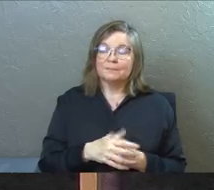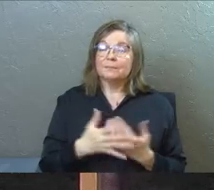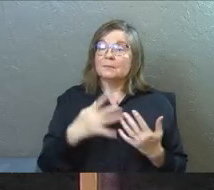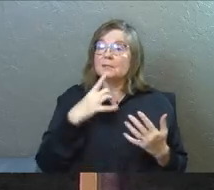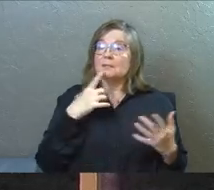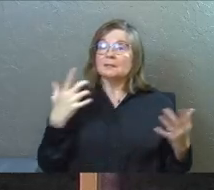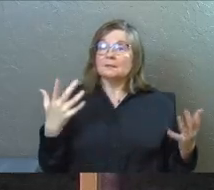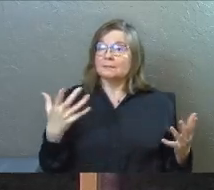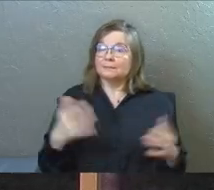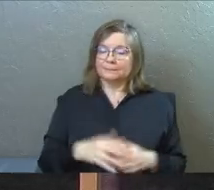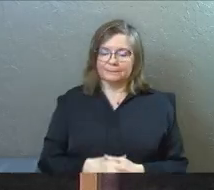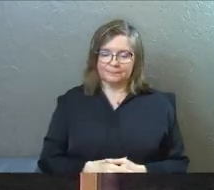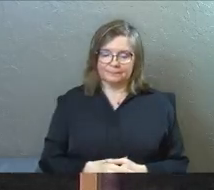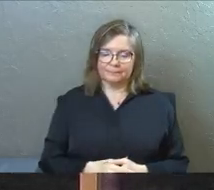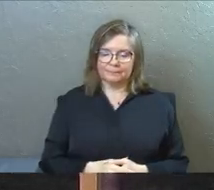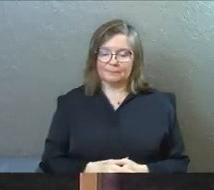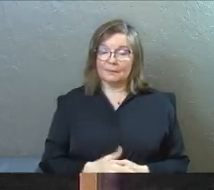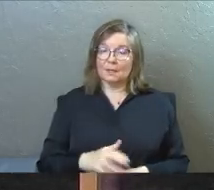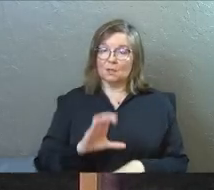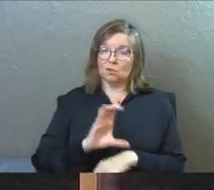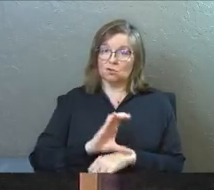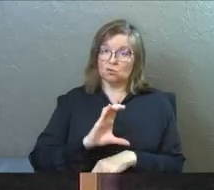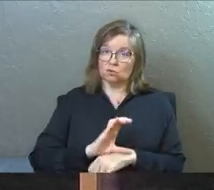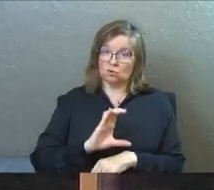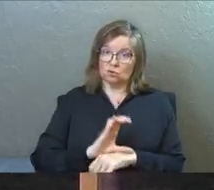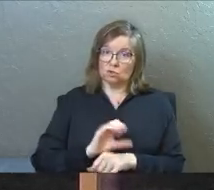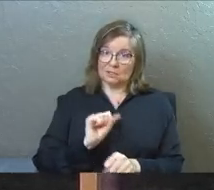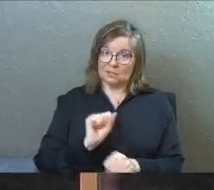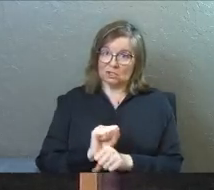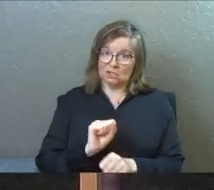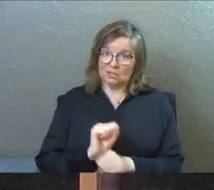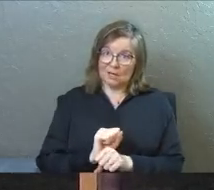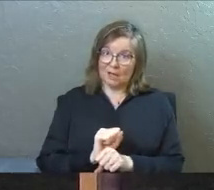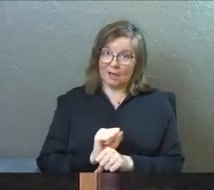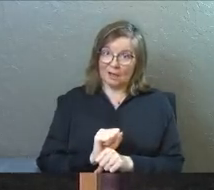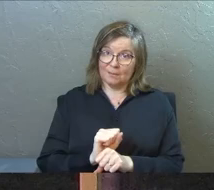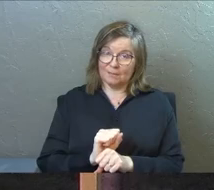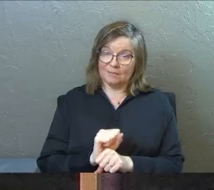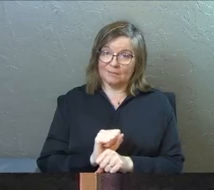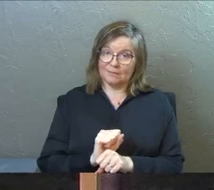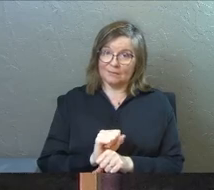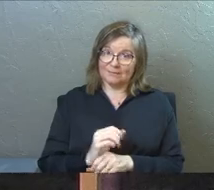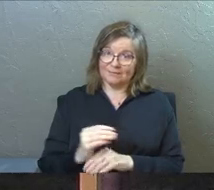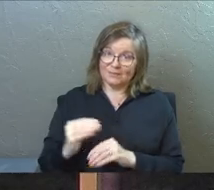What he's saying is it is the church's job to pay it forward.